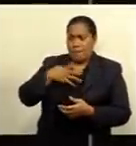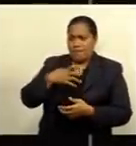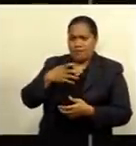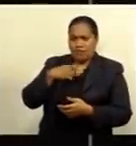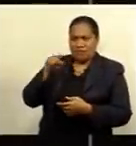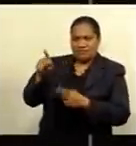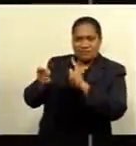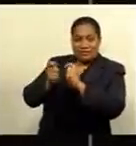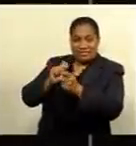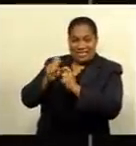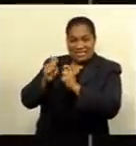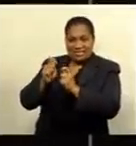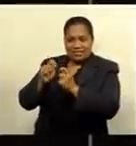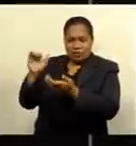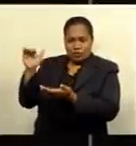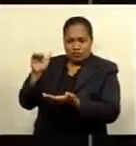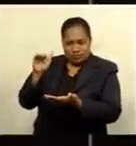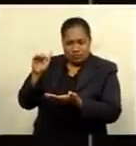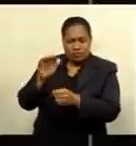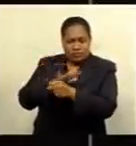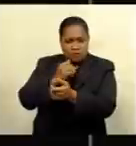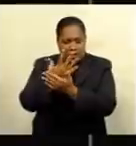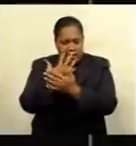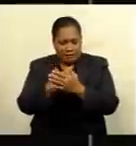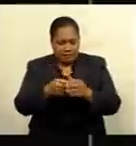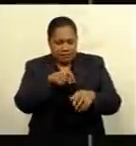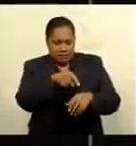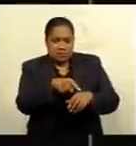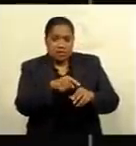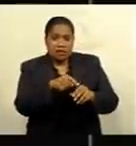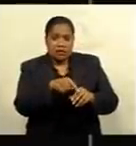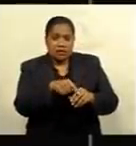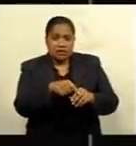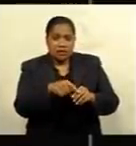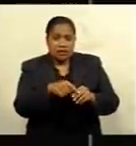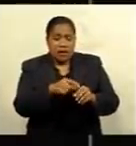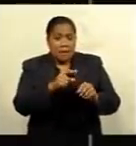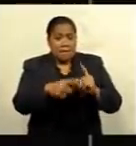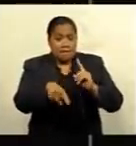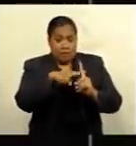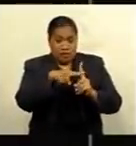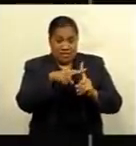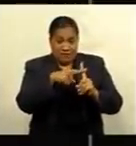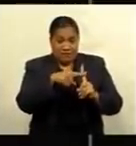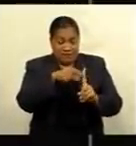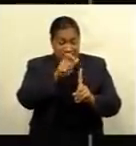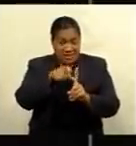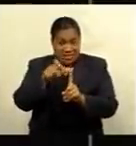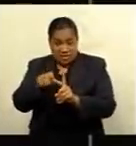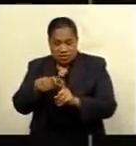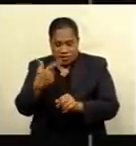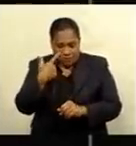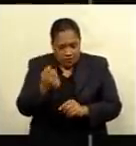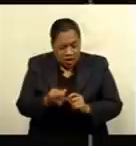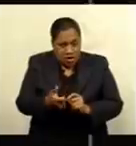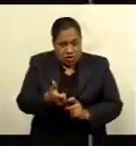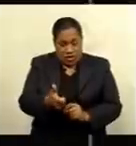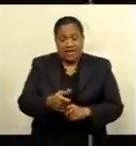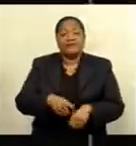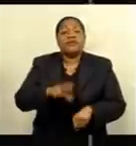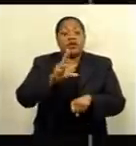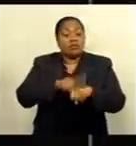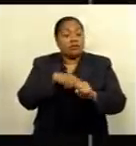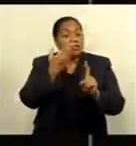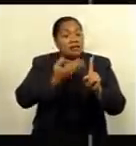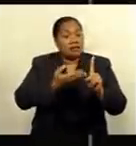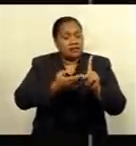tests to ensure suspected COVID-positive patients can be detected early. Permanent Secretary for Health, Dr. James Fong, says they